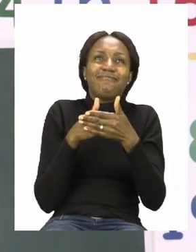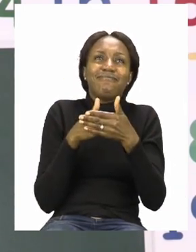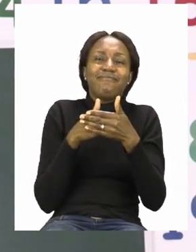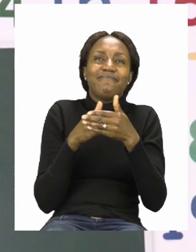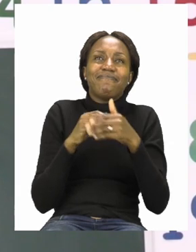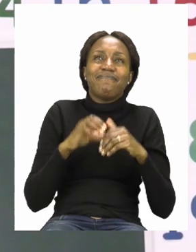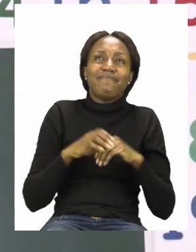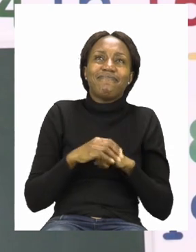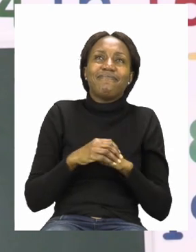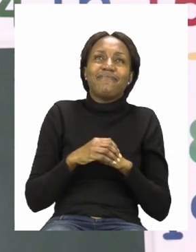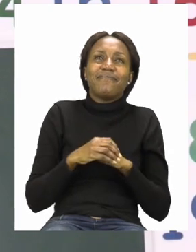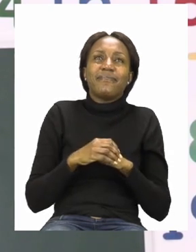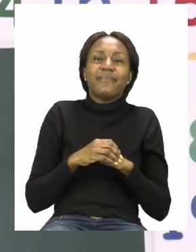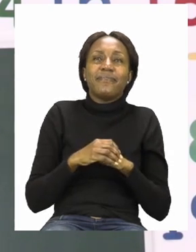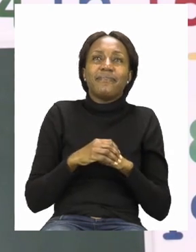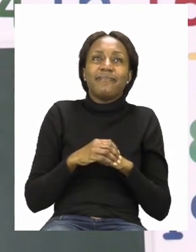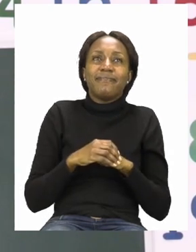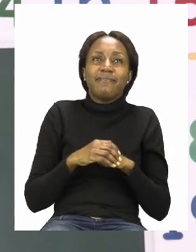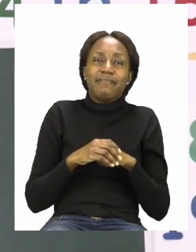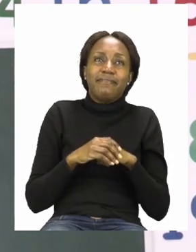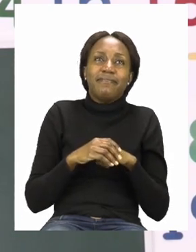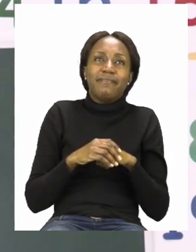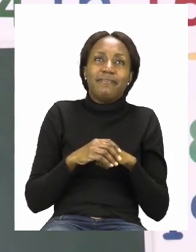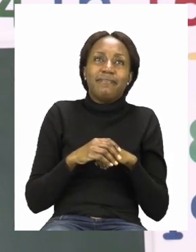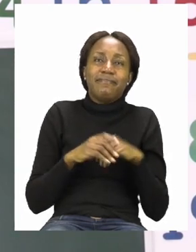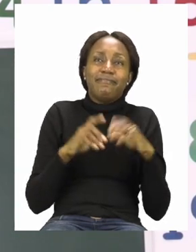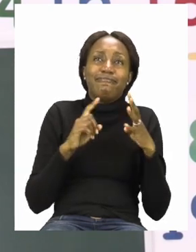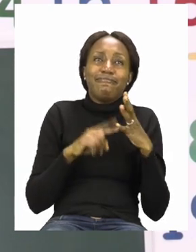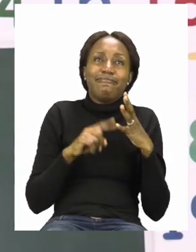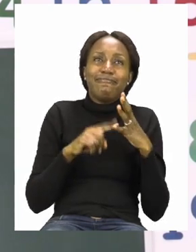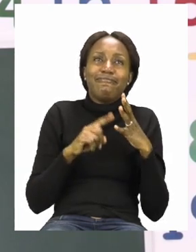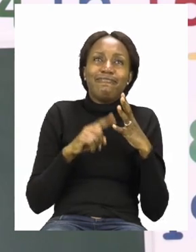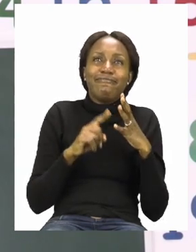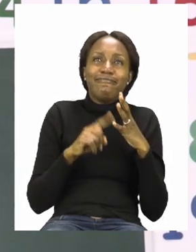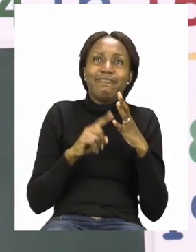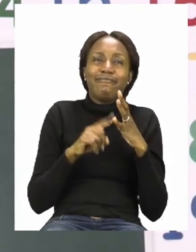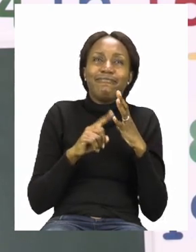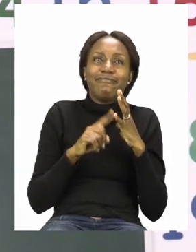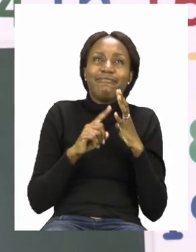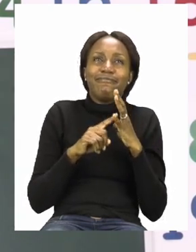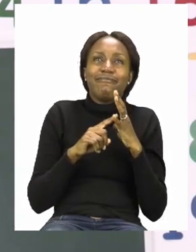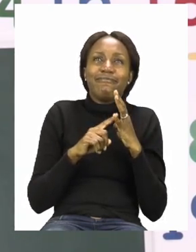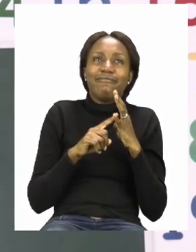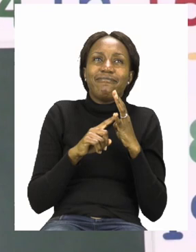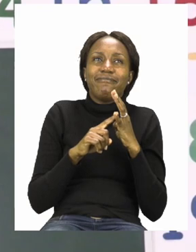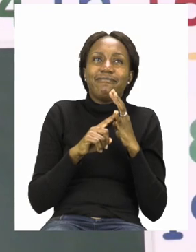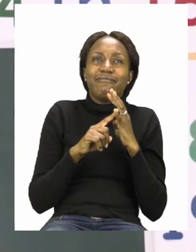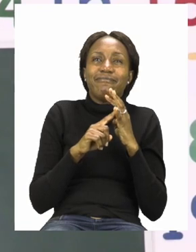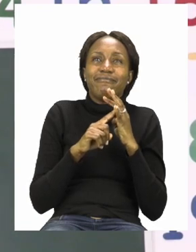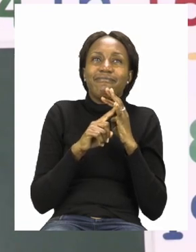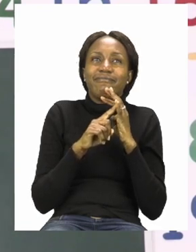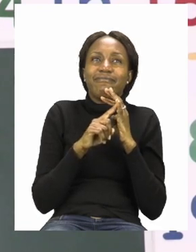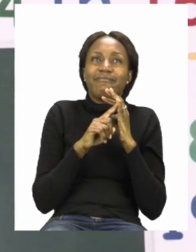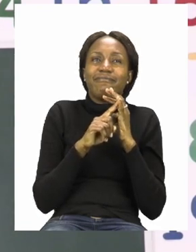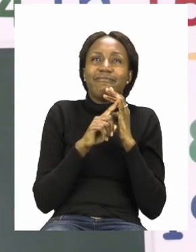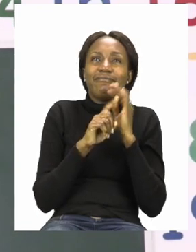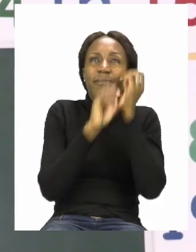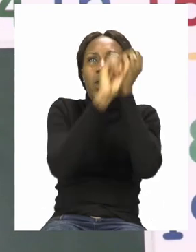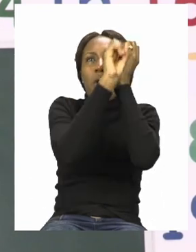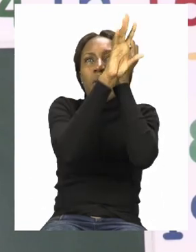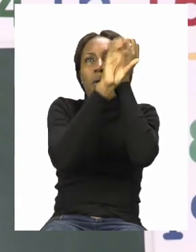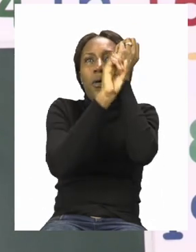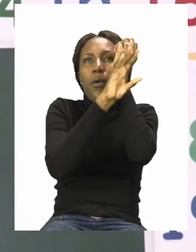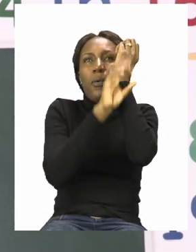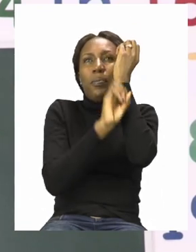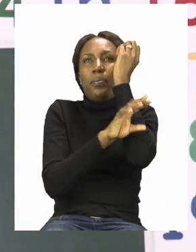continue. Then the last the second one that we can see from the last is a traffic